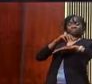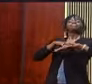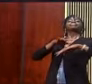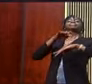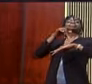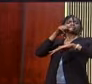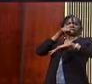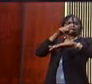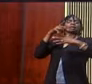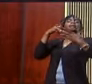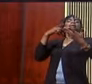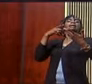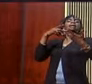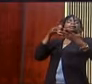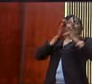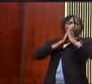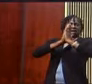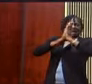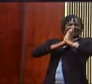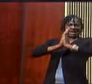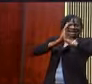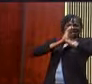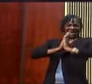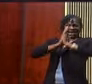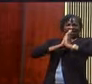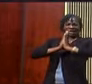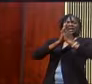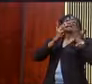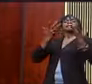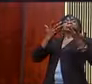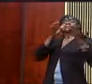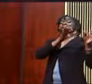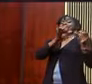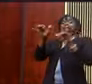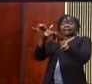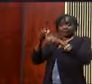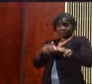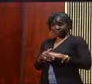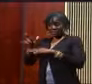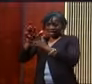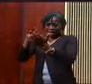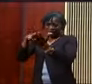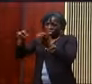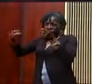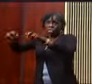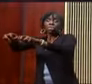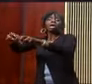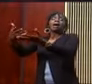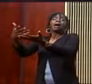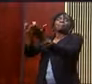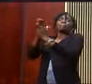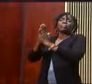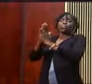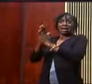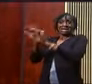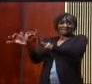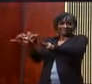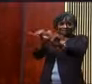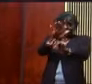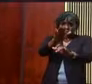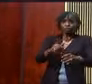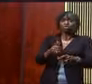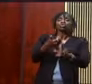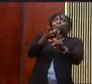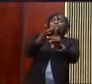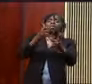sweat like blood ran down his brow. Listen, when you pray, if you want your prayers to mean something to God, they better